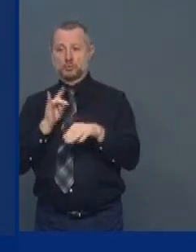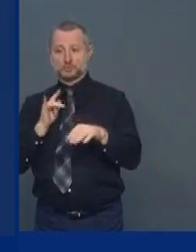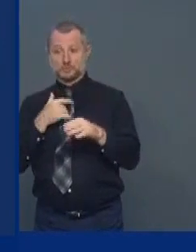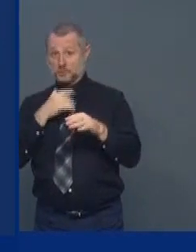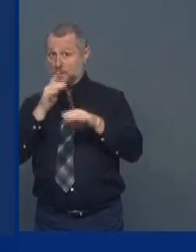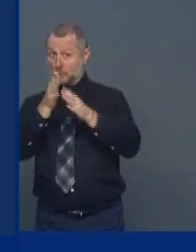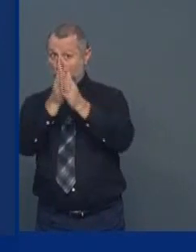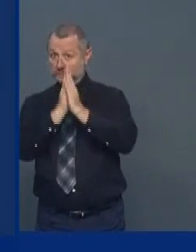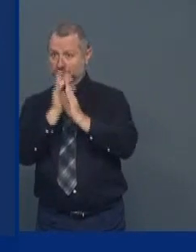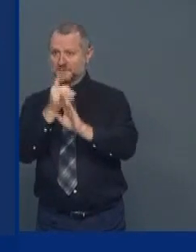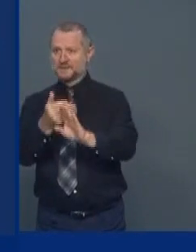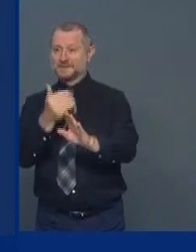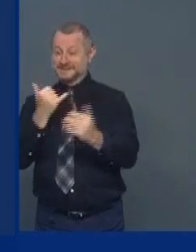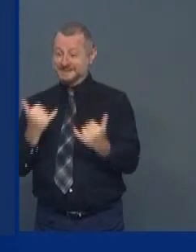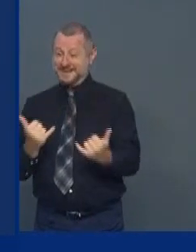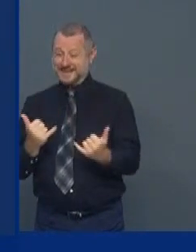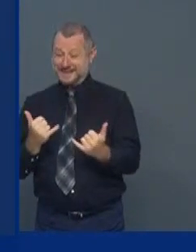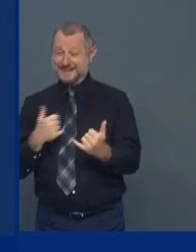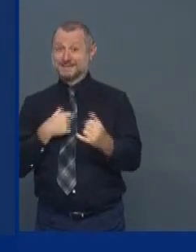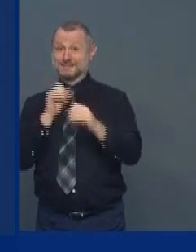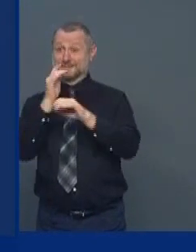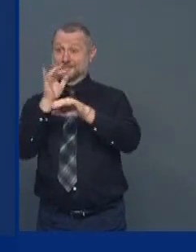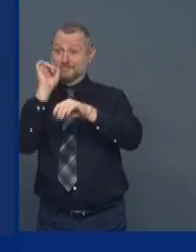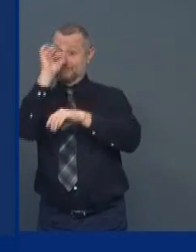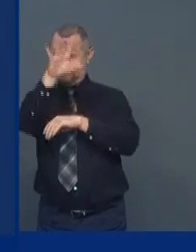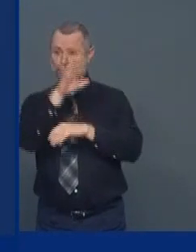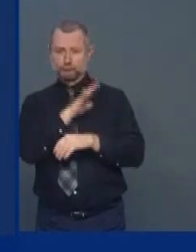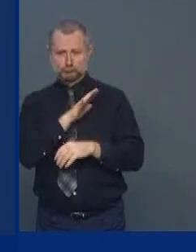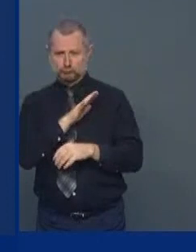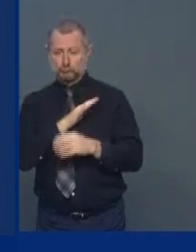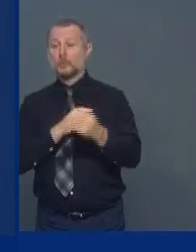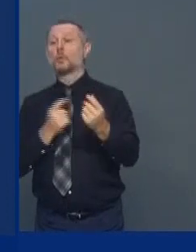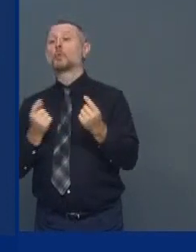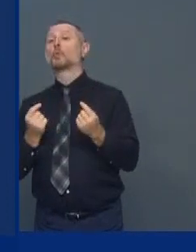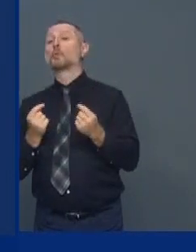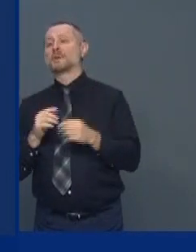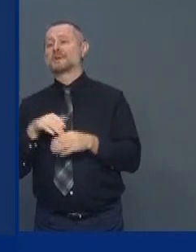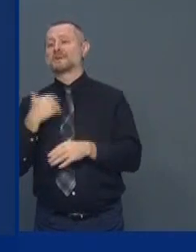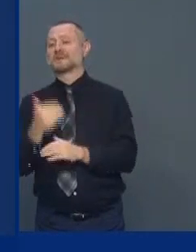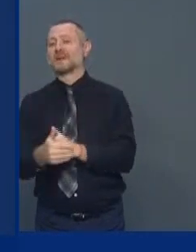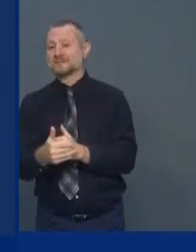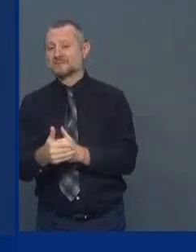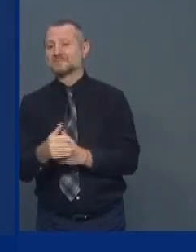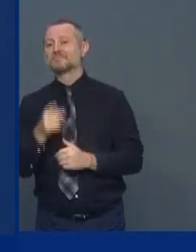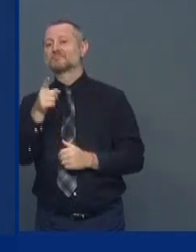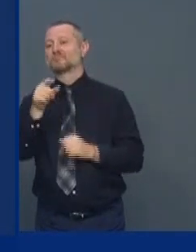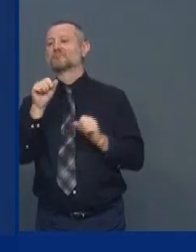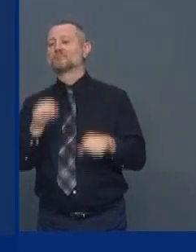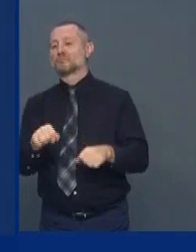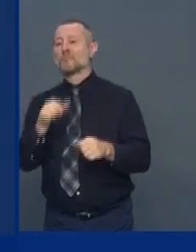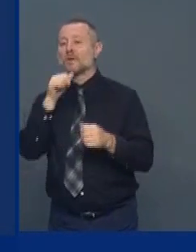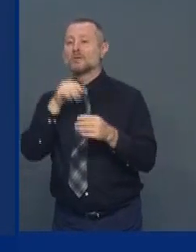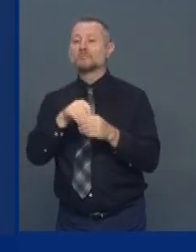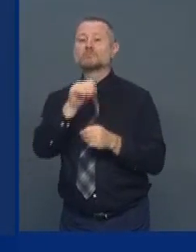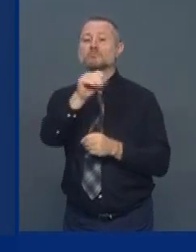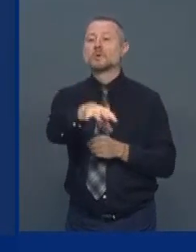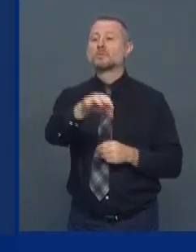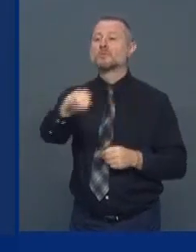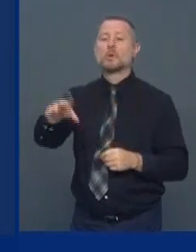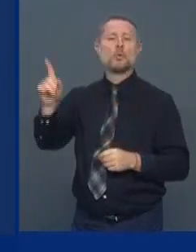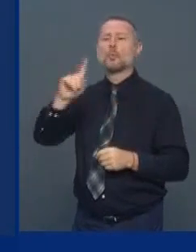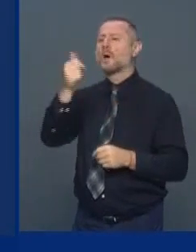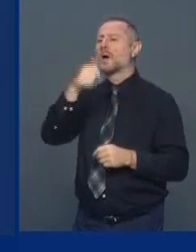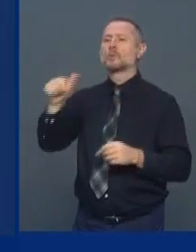Now I have the ballot. Fine. You can drop it off anywhere at an